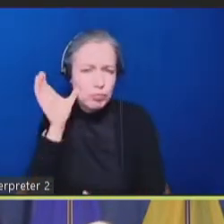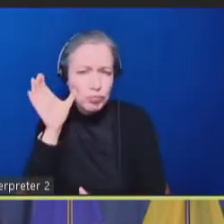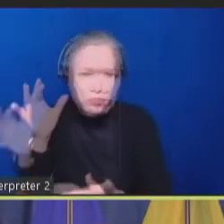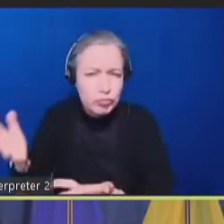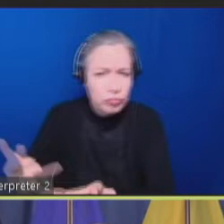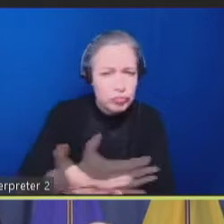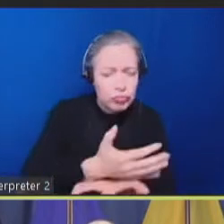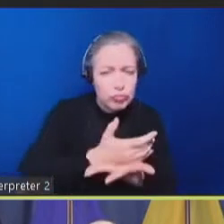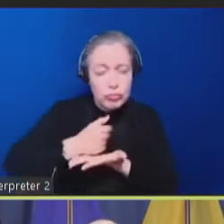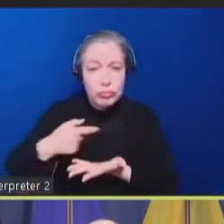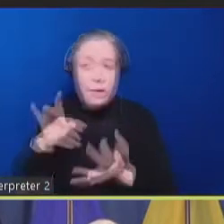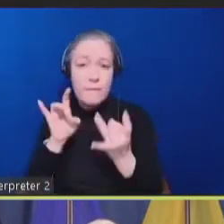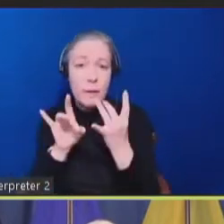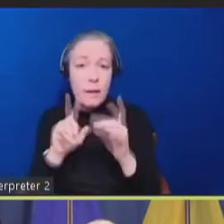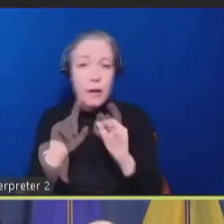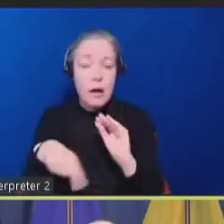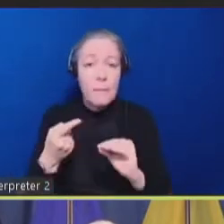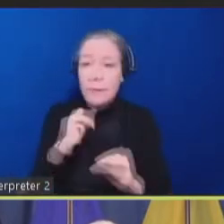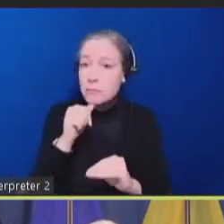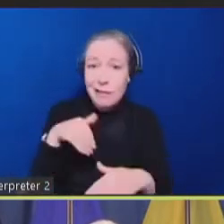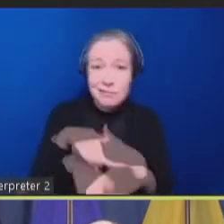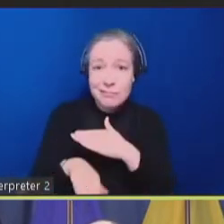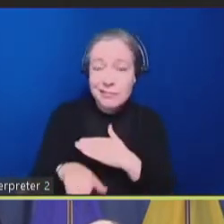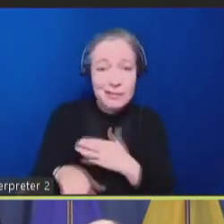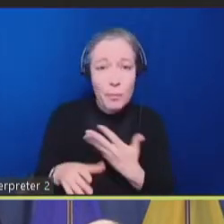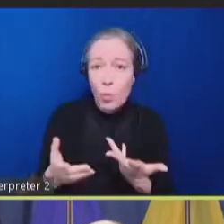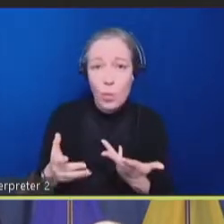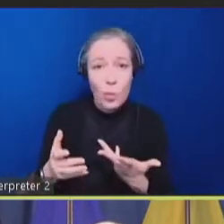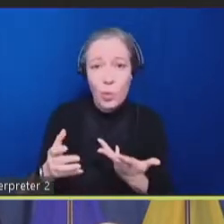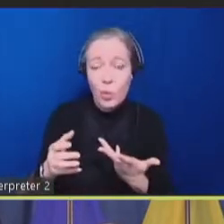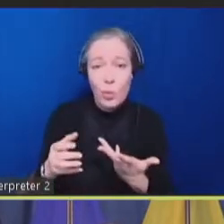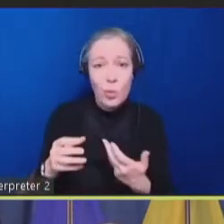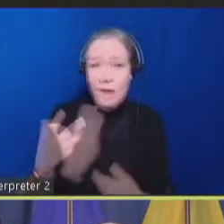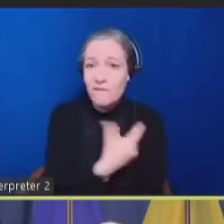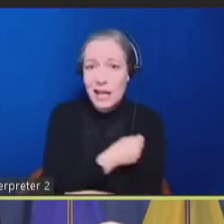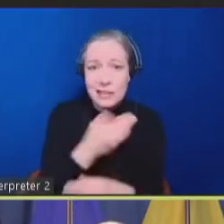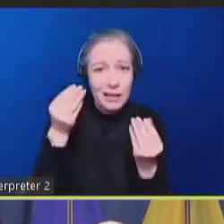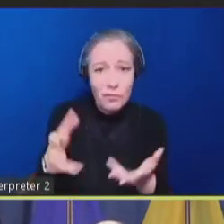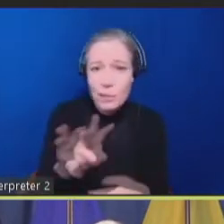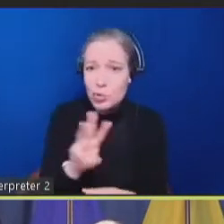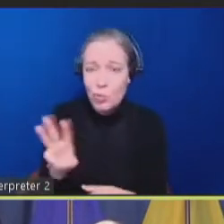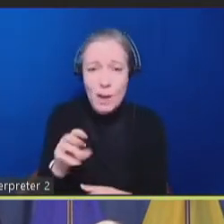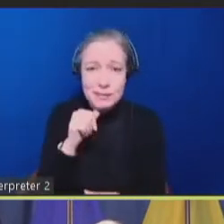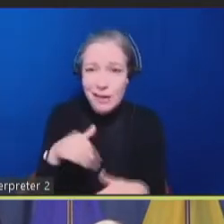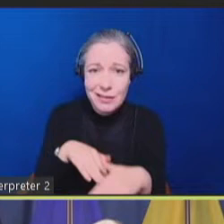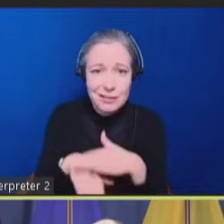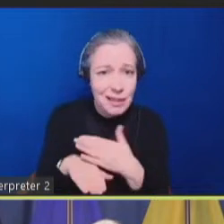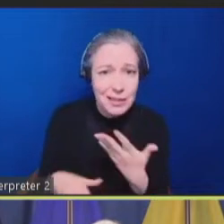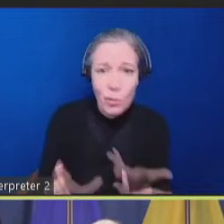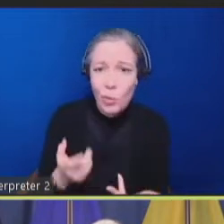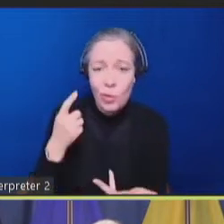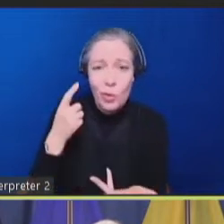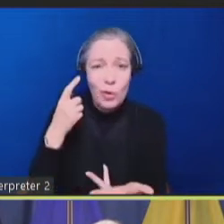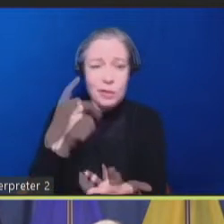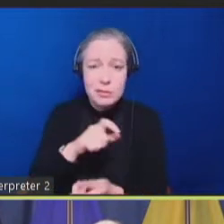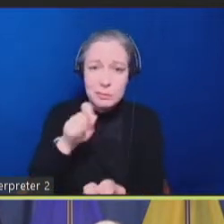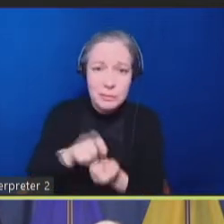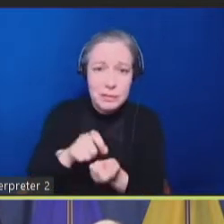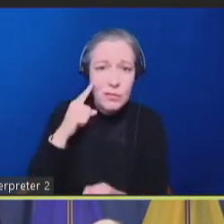inaccessibility of vaccine websites, vaccine information websites for COVID-19.